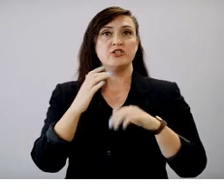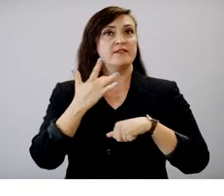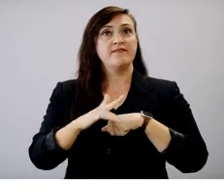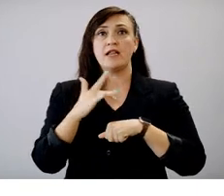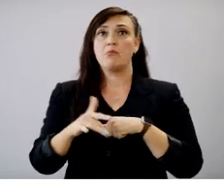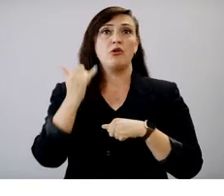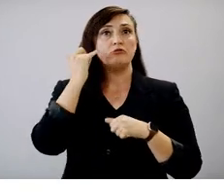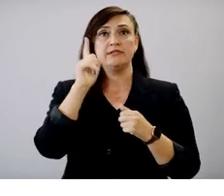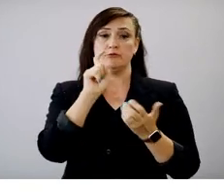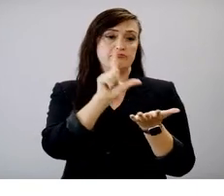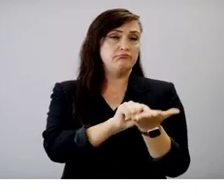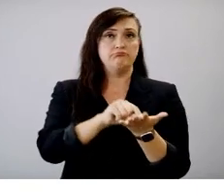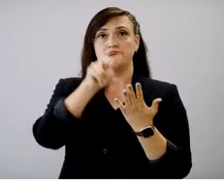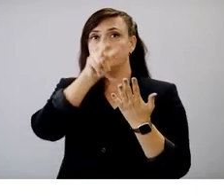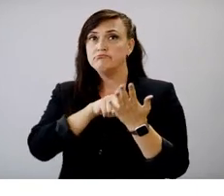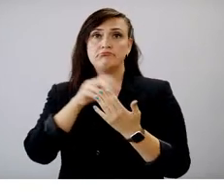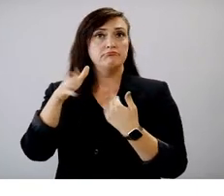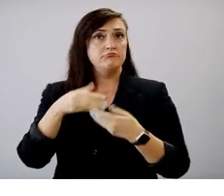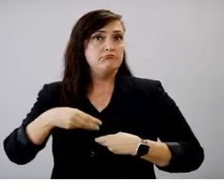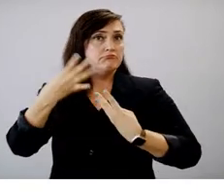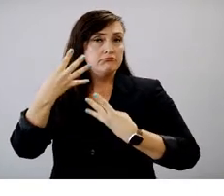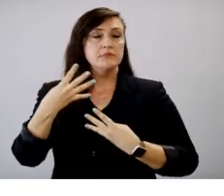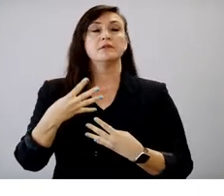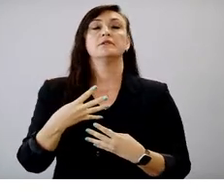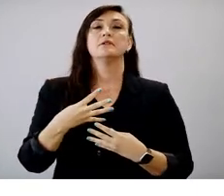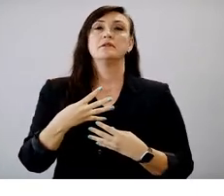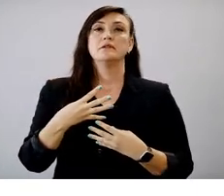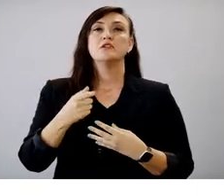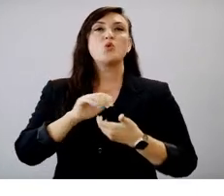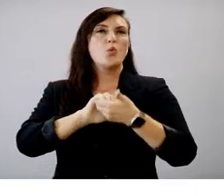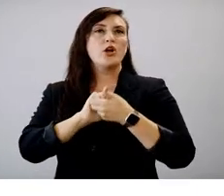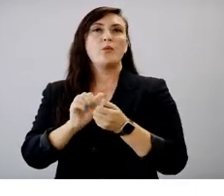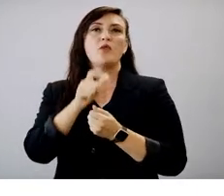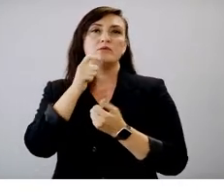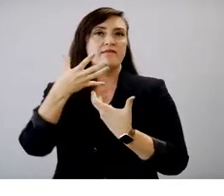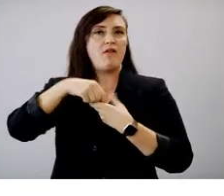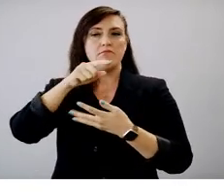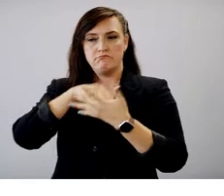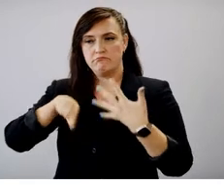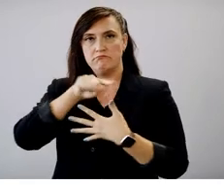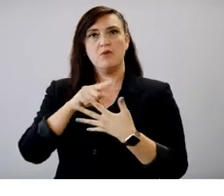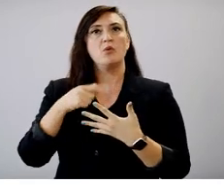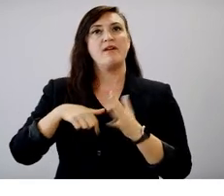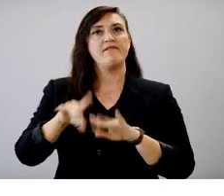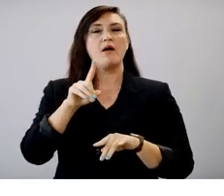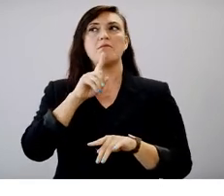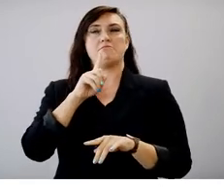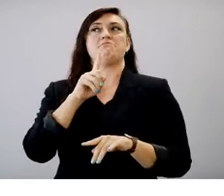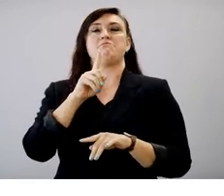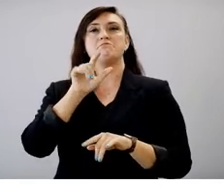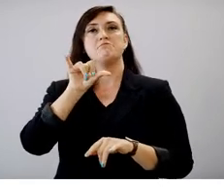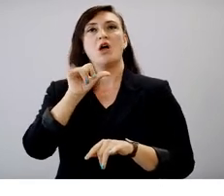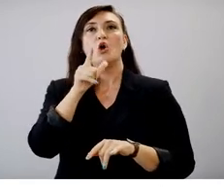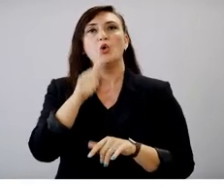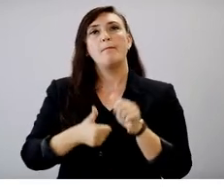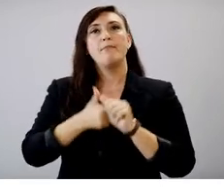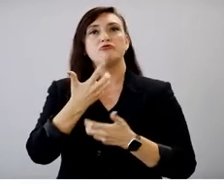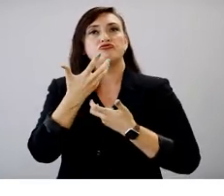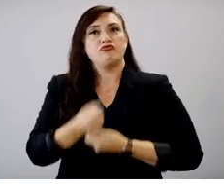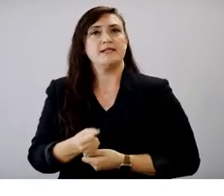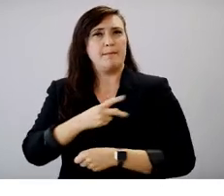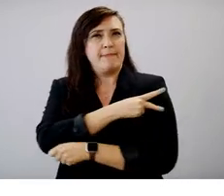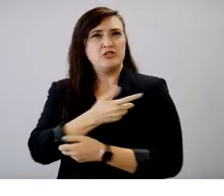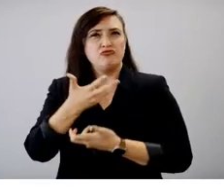available. So we, you know, in working with stakeholders, we've identified that one of the most trusted sources for patients